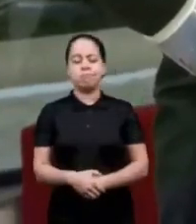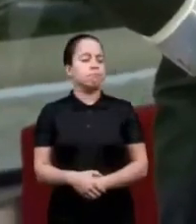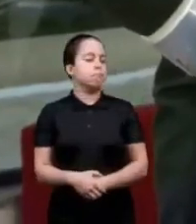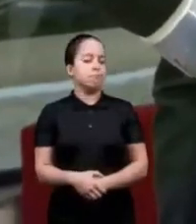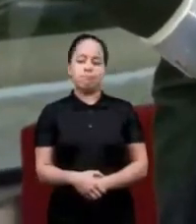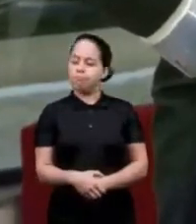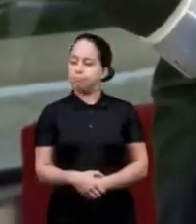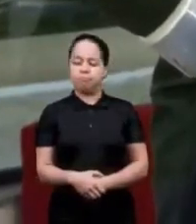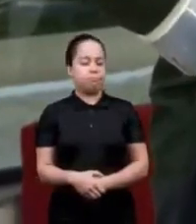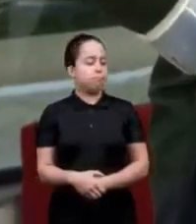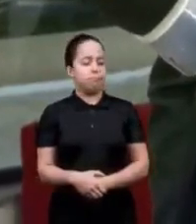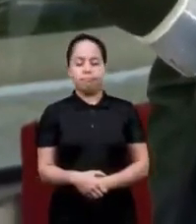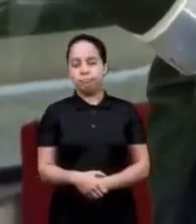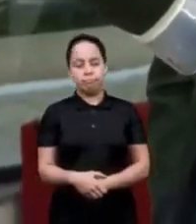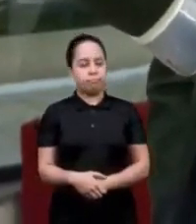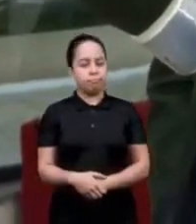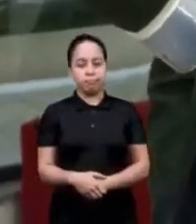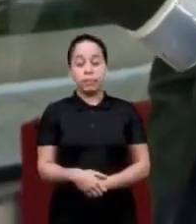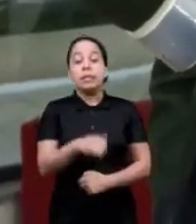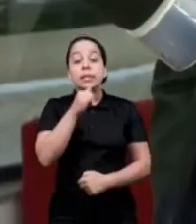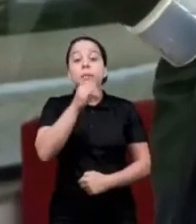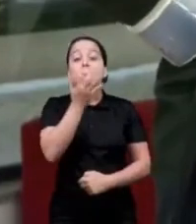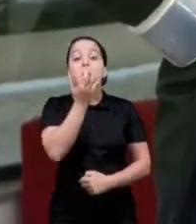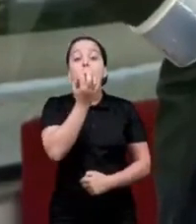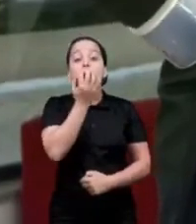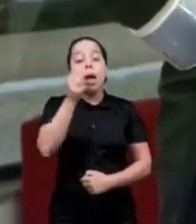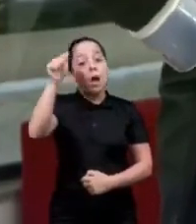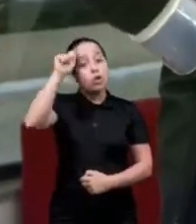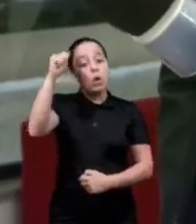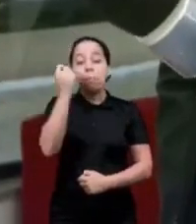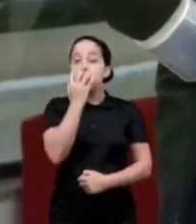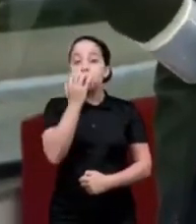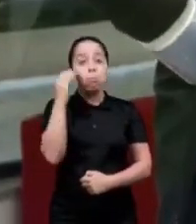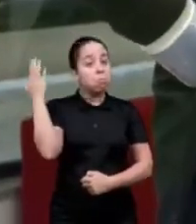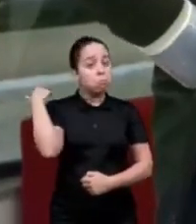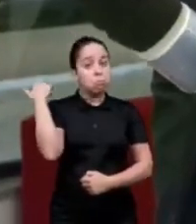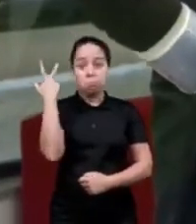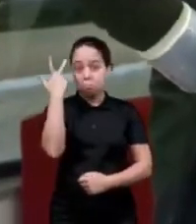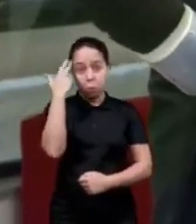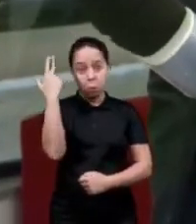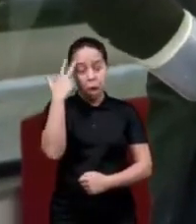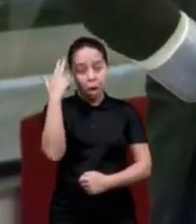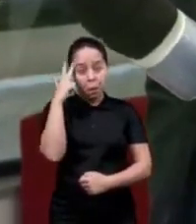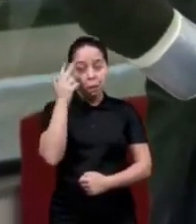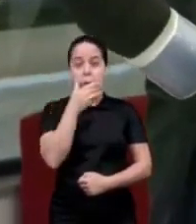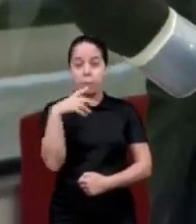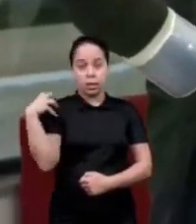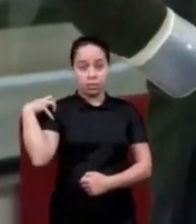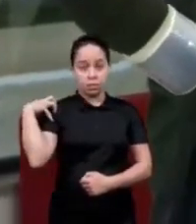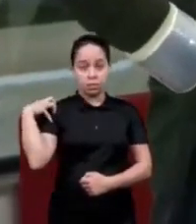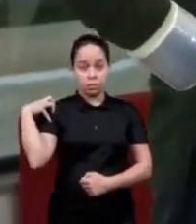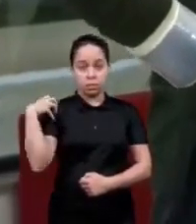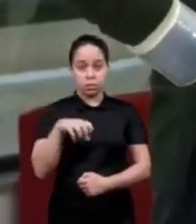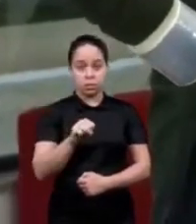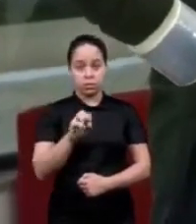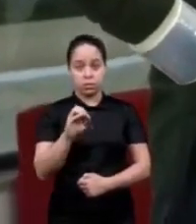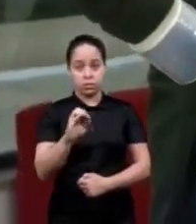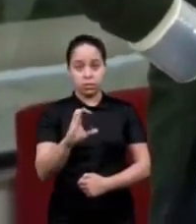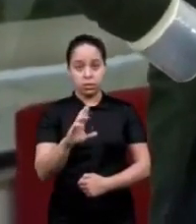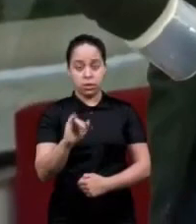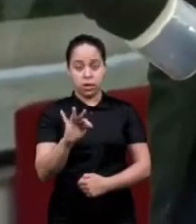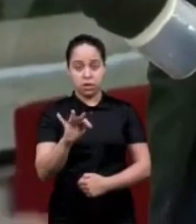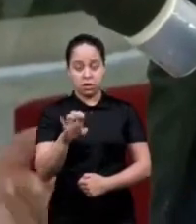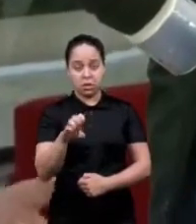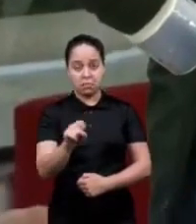that's how they get confused nits he spoke bad about Socrates and the